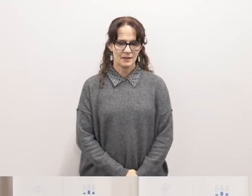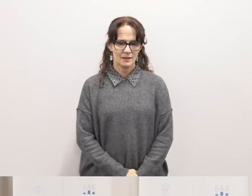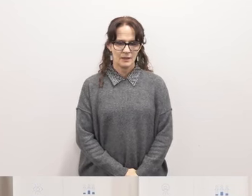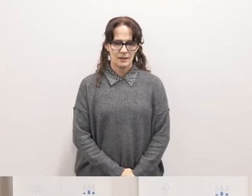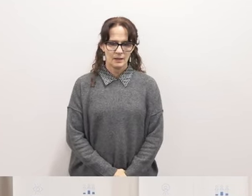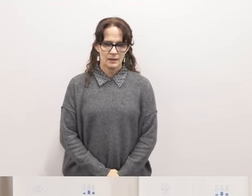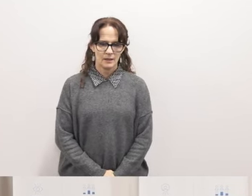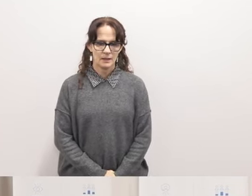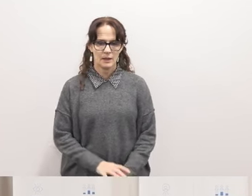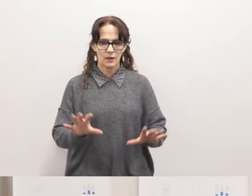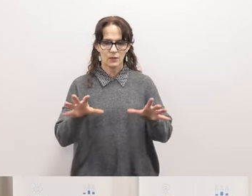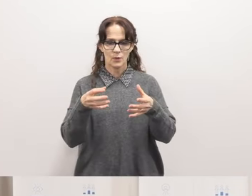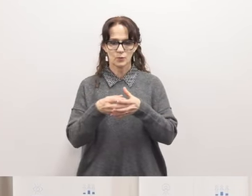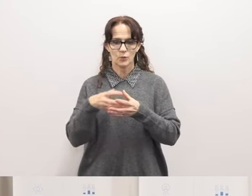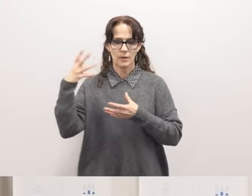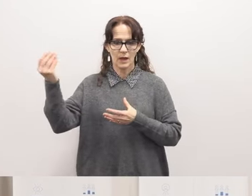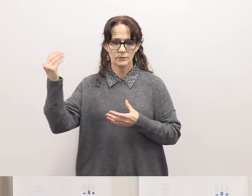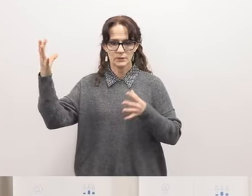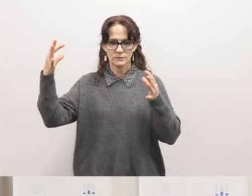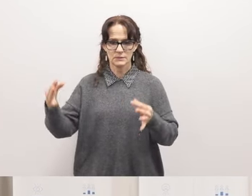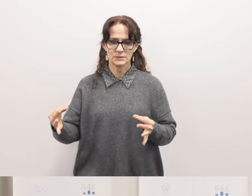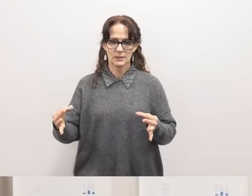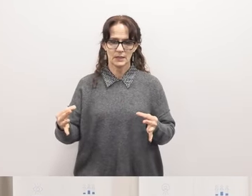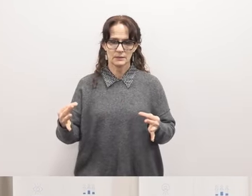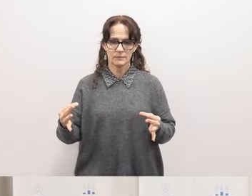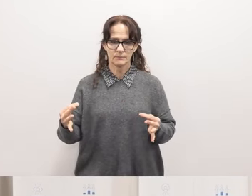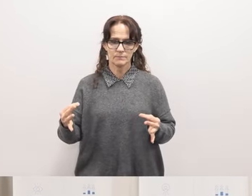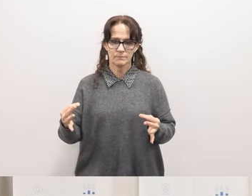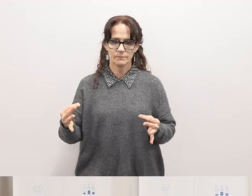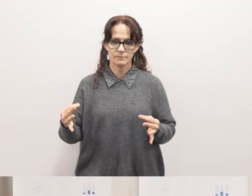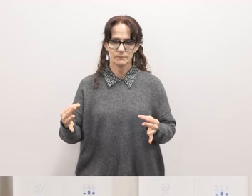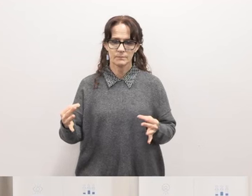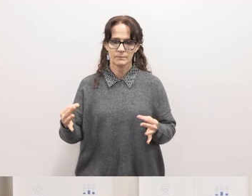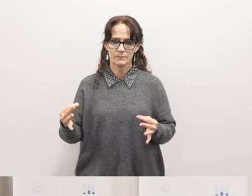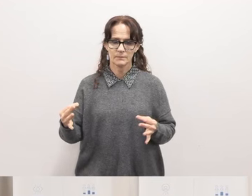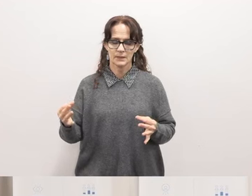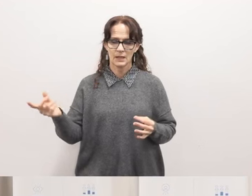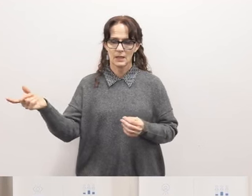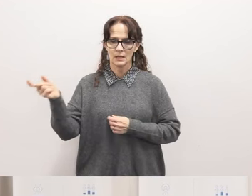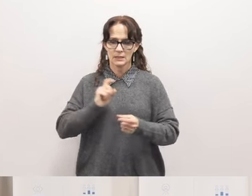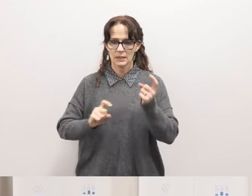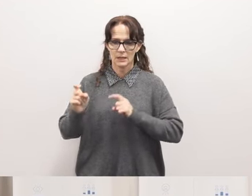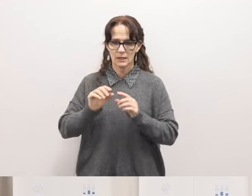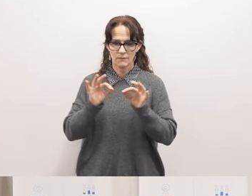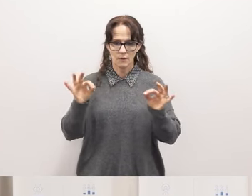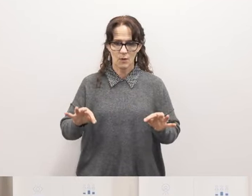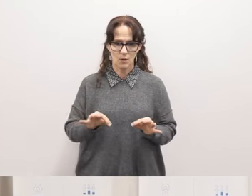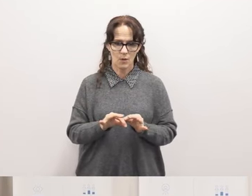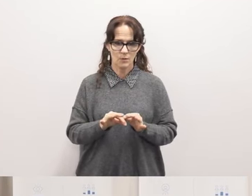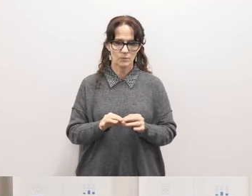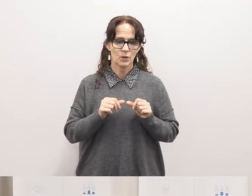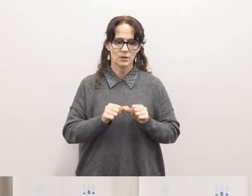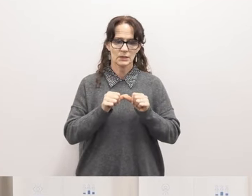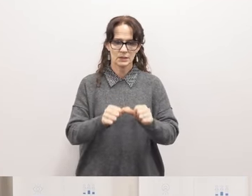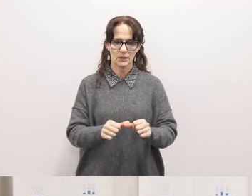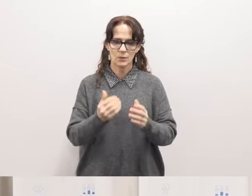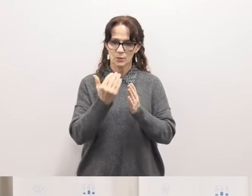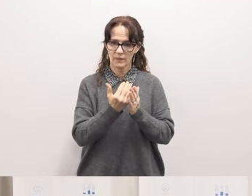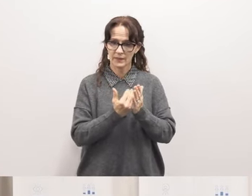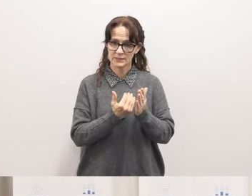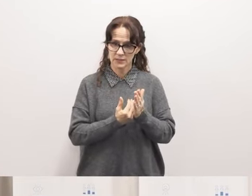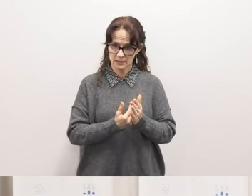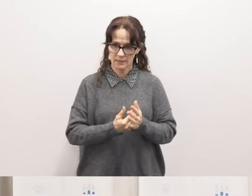Apparently, the group outside has decided not to submit forms to speak, so we will move on with the agenda.